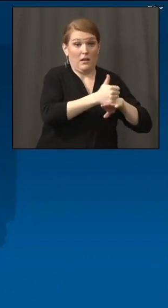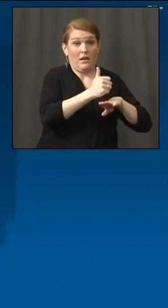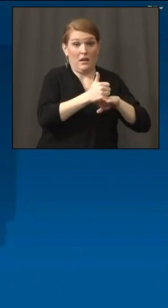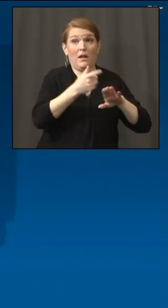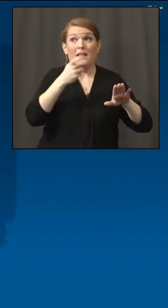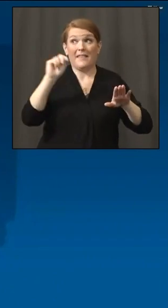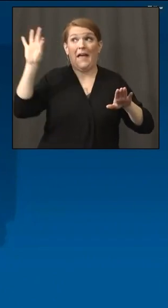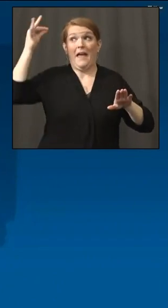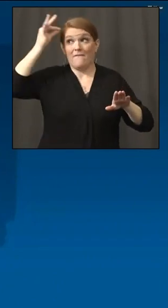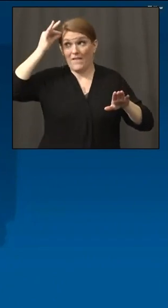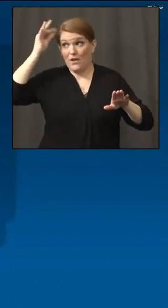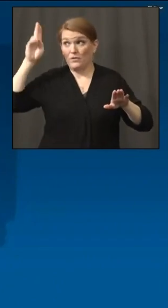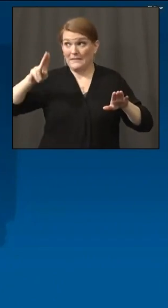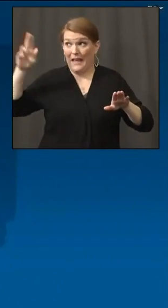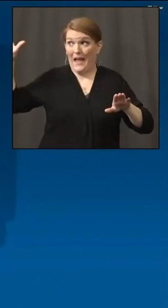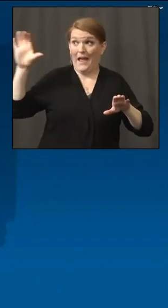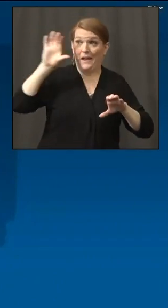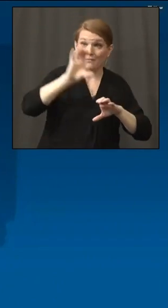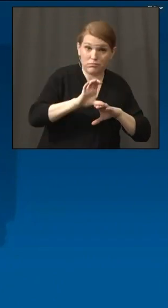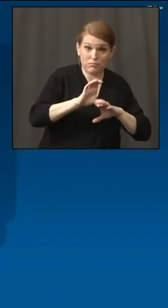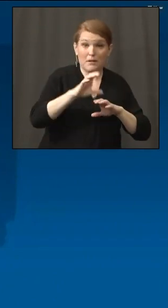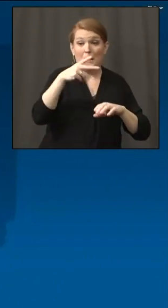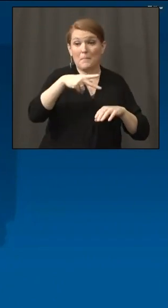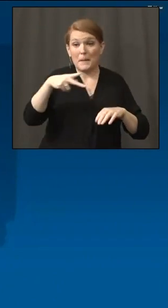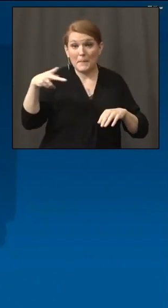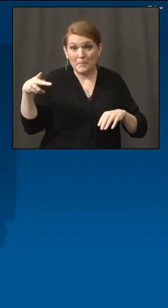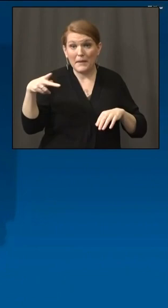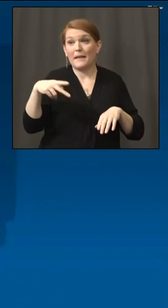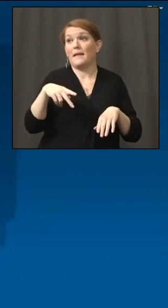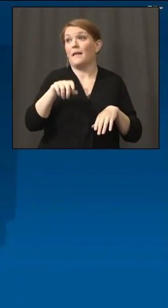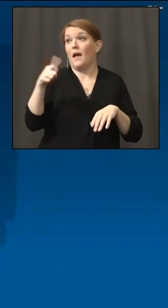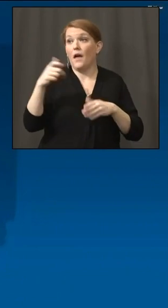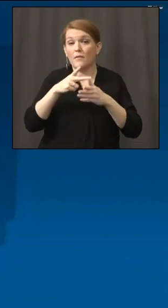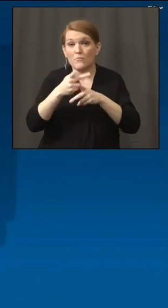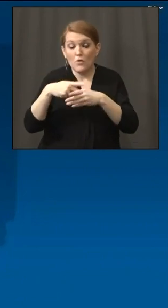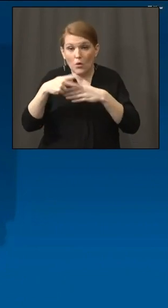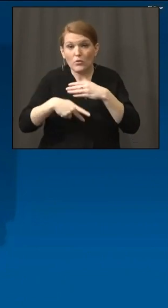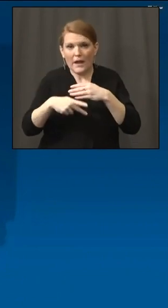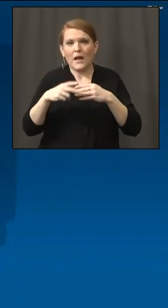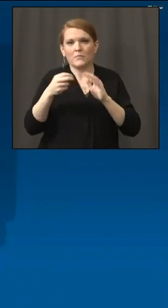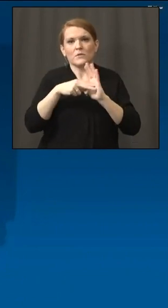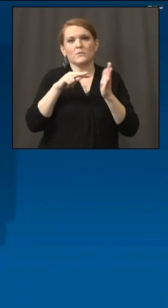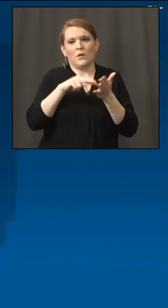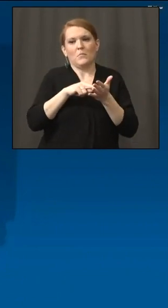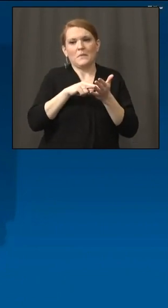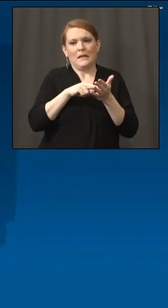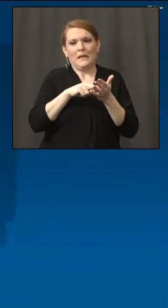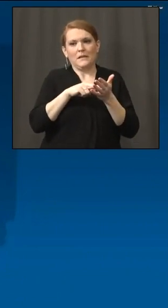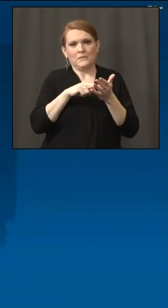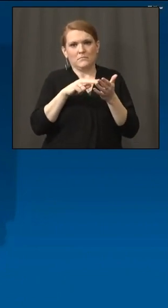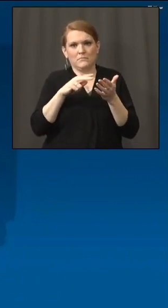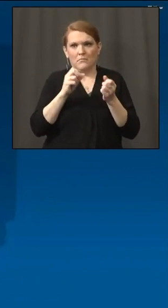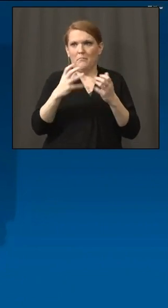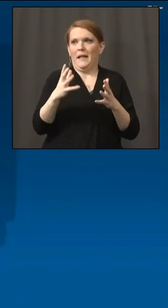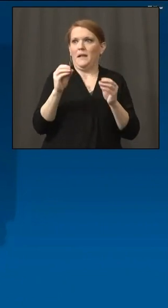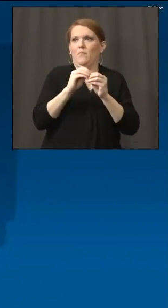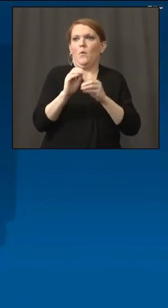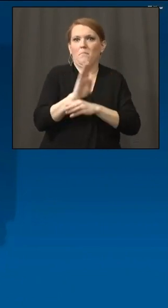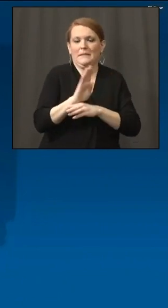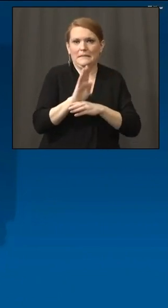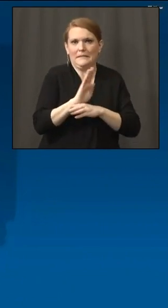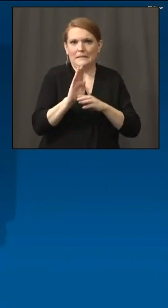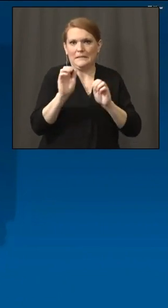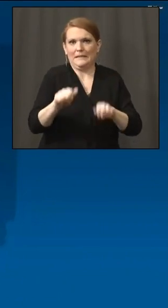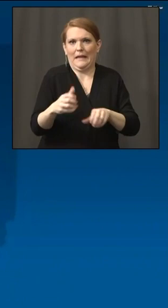billions of dollars in PPP and idle. And so many of our businesses were able to access that. And we got close to eight billion dollars